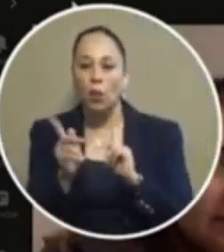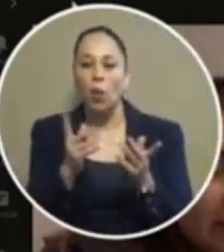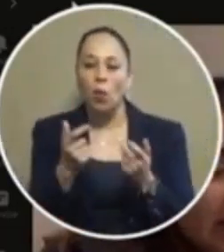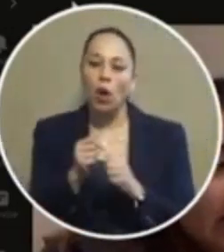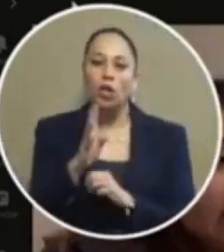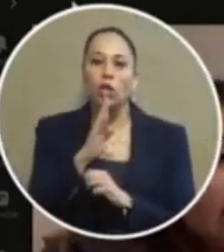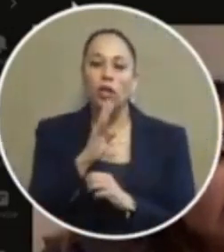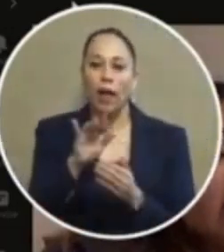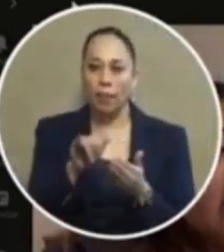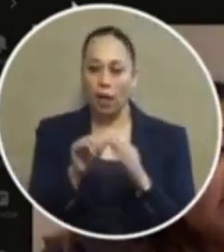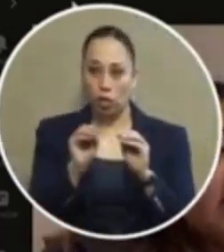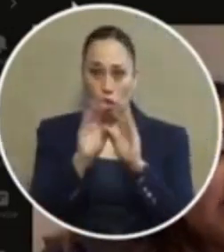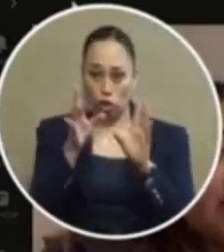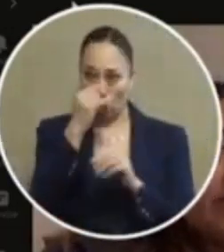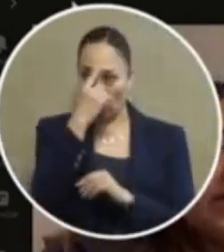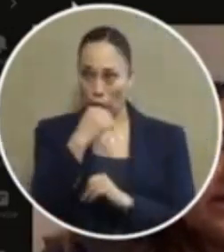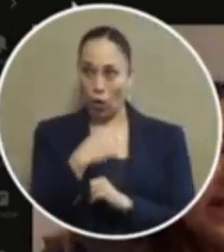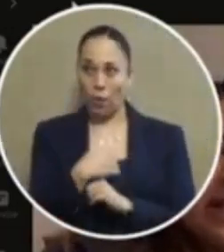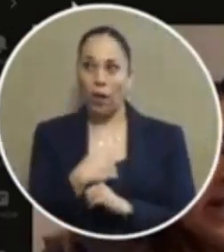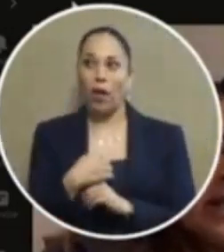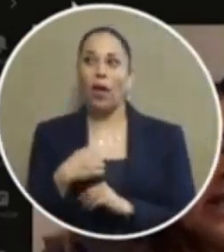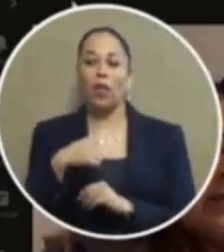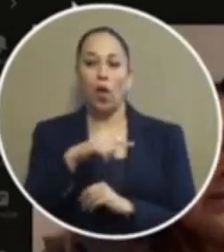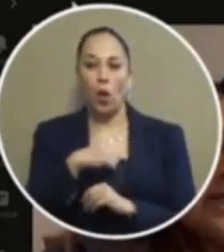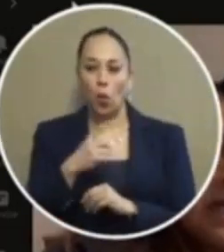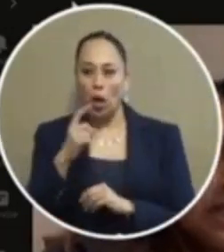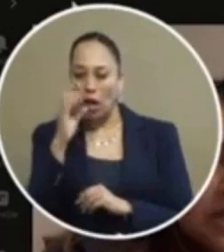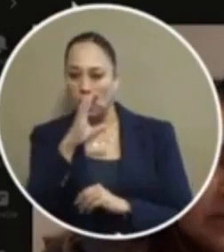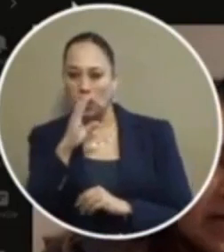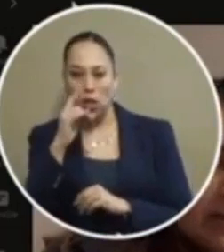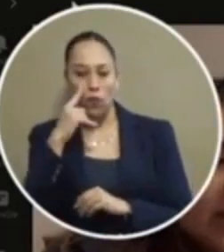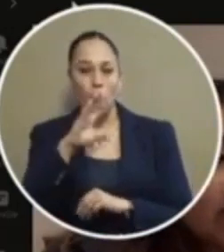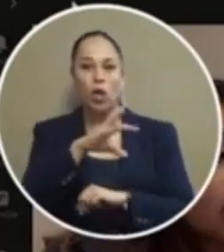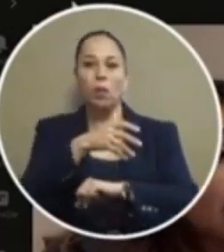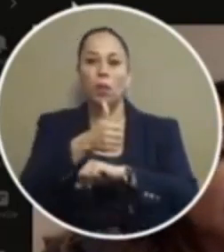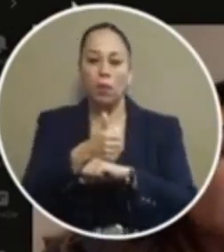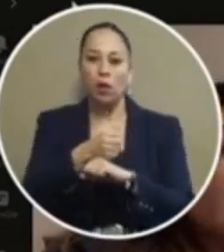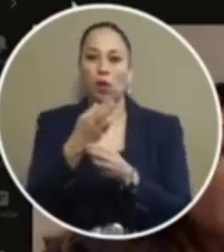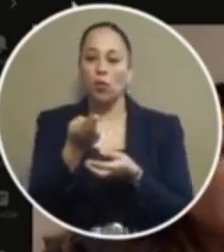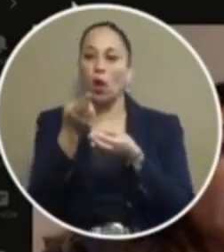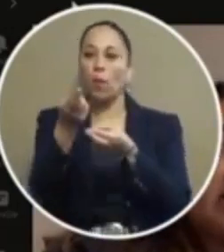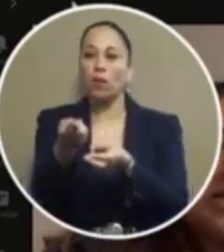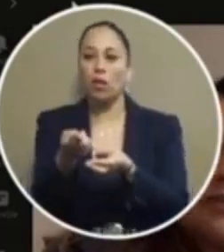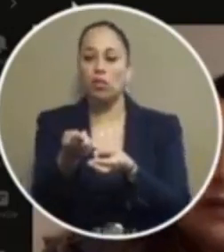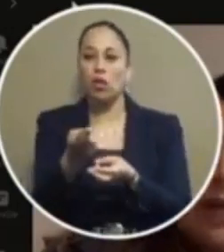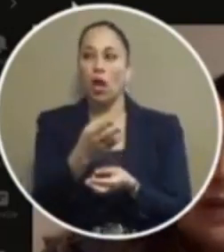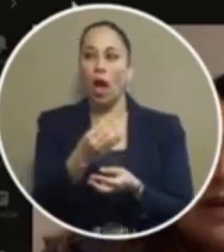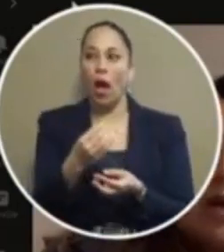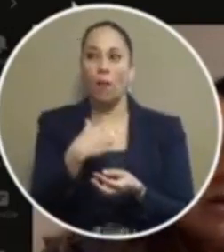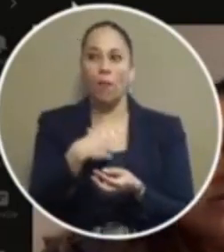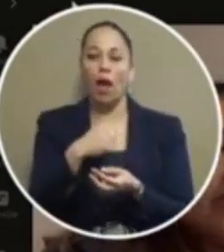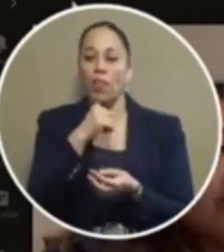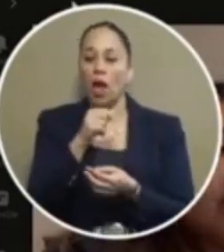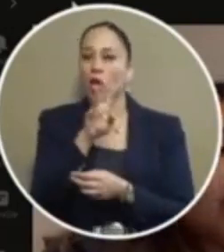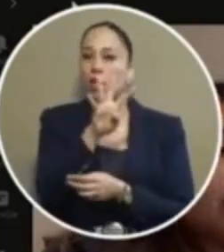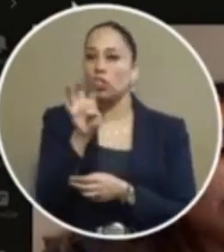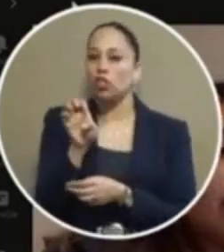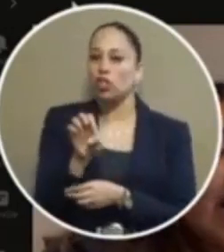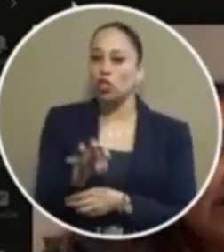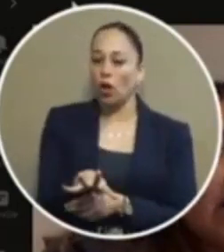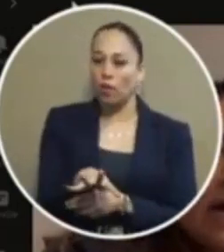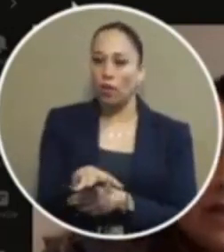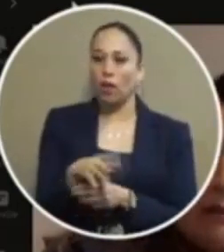is clear to me um that we were seeking an implementation recommendation um not a survey of